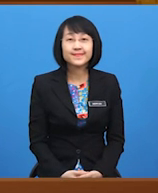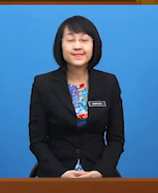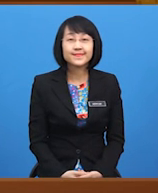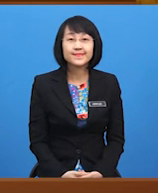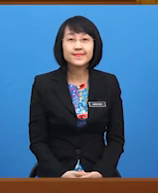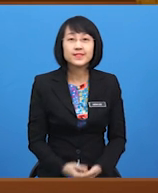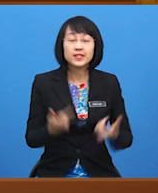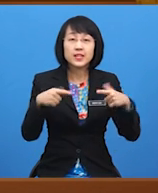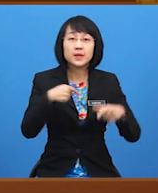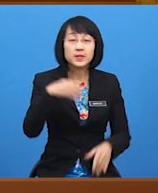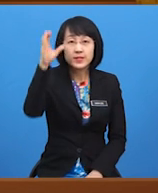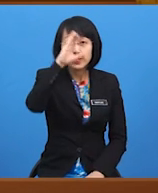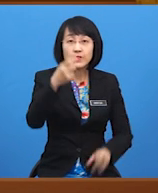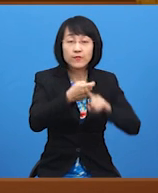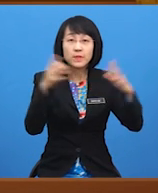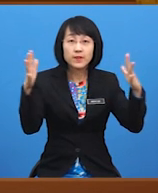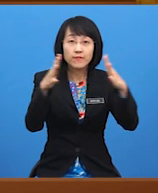Let me search for the website.